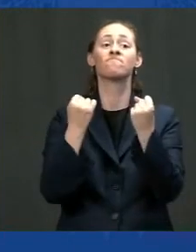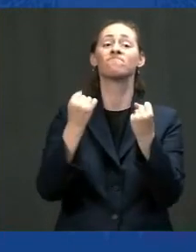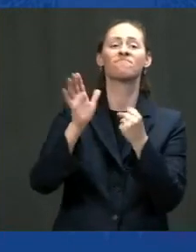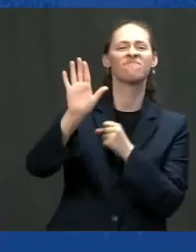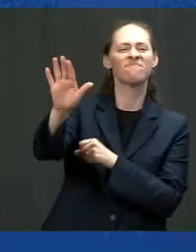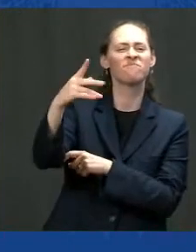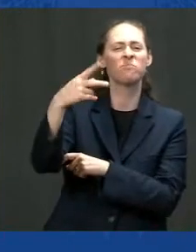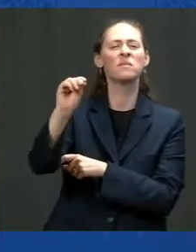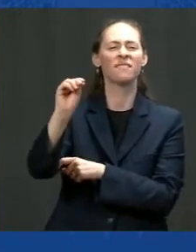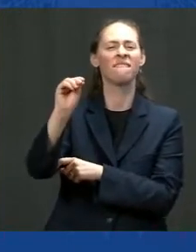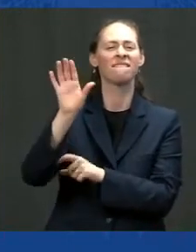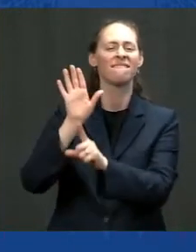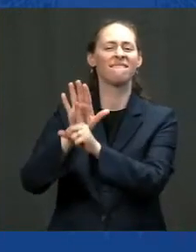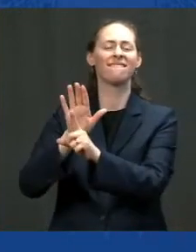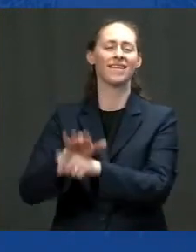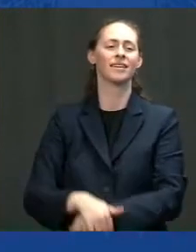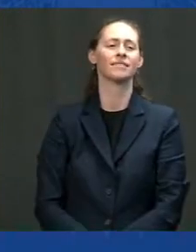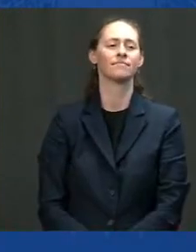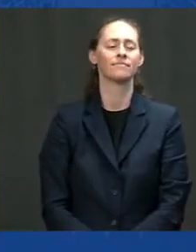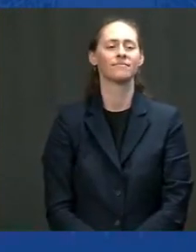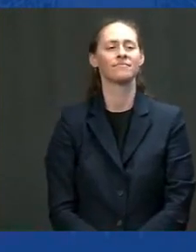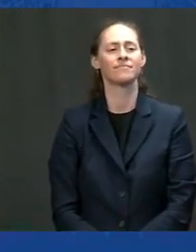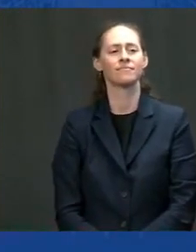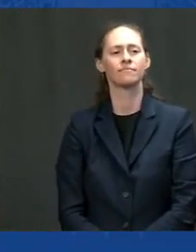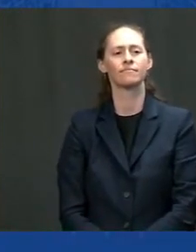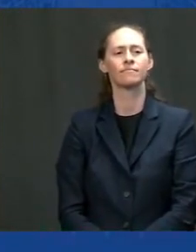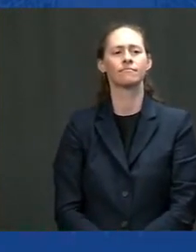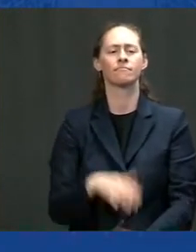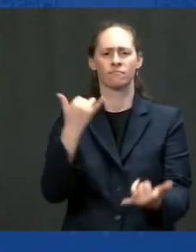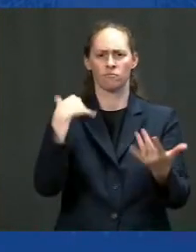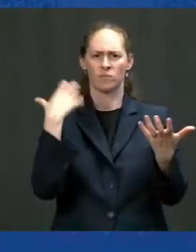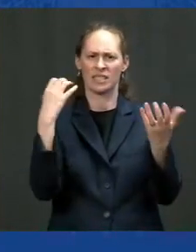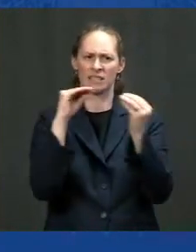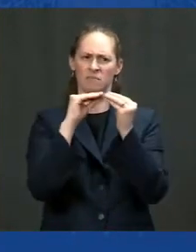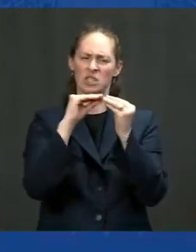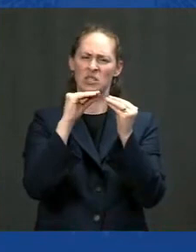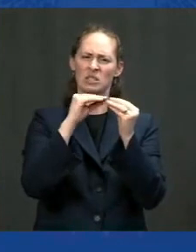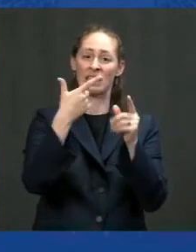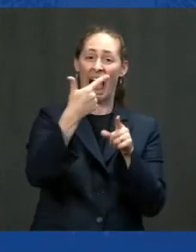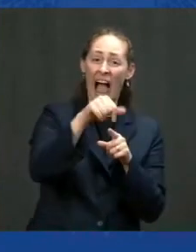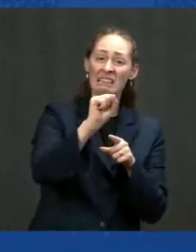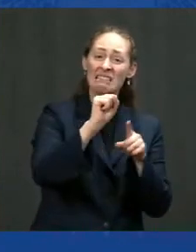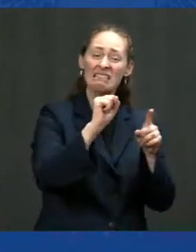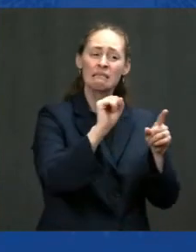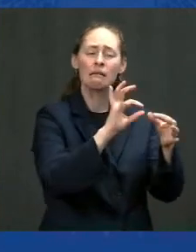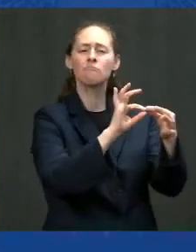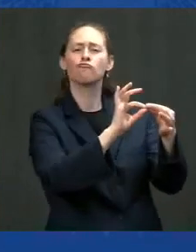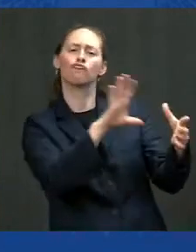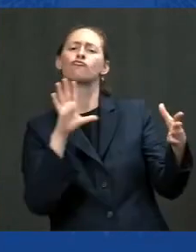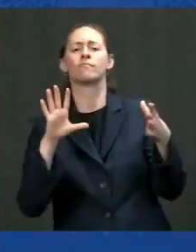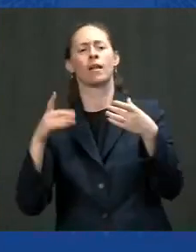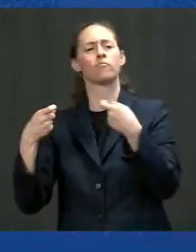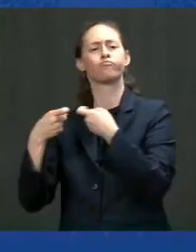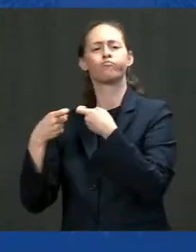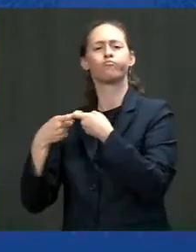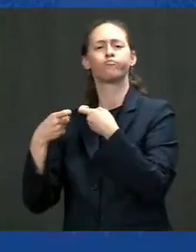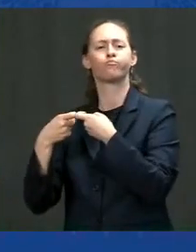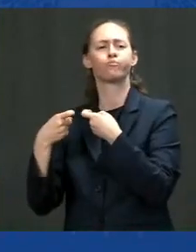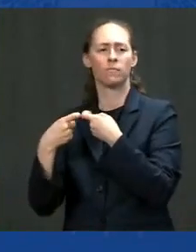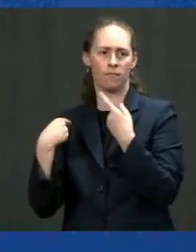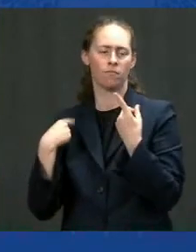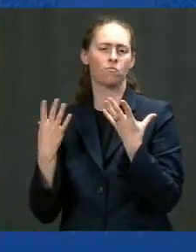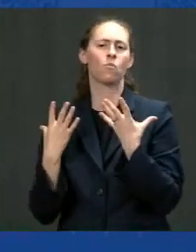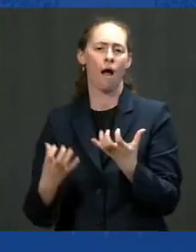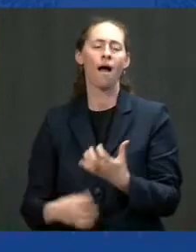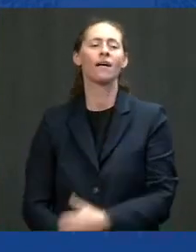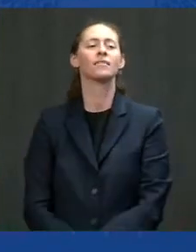As we work to electrify them, as they run out and electrify them, we're going to be making a market for vehicles electrified, supporting